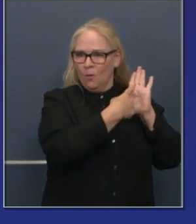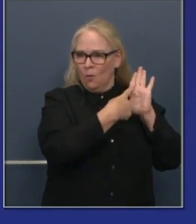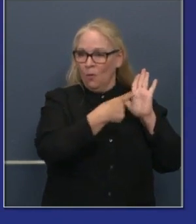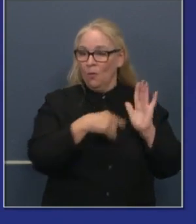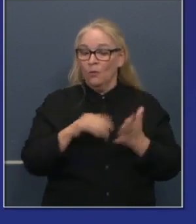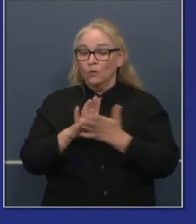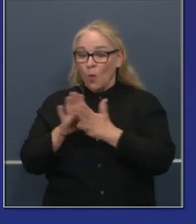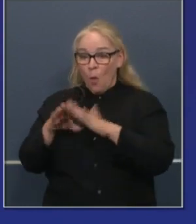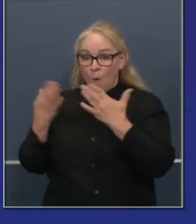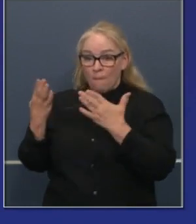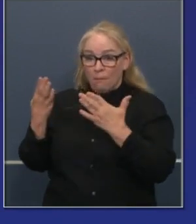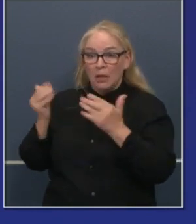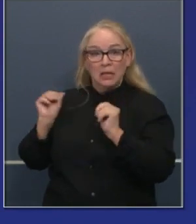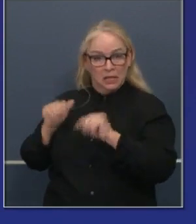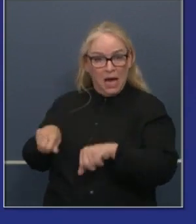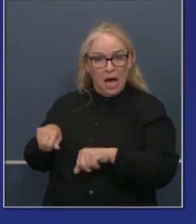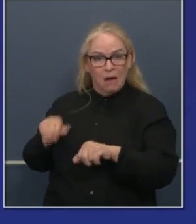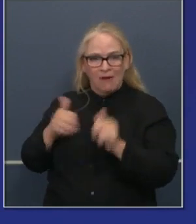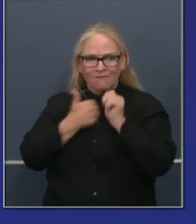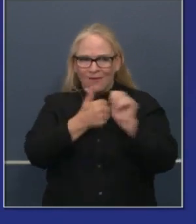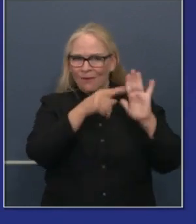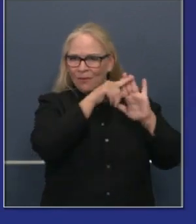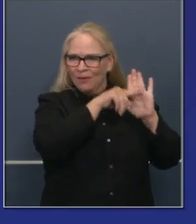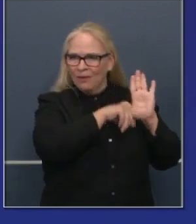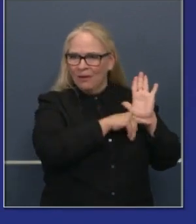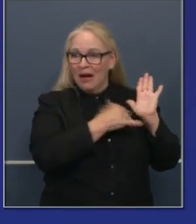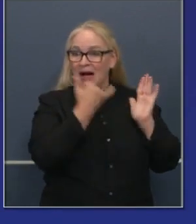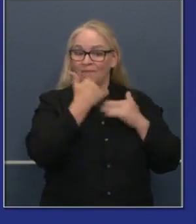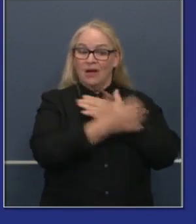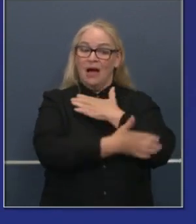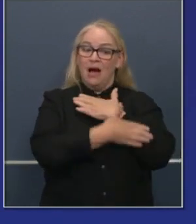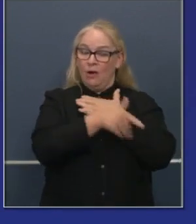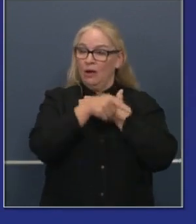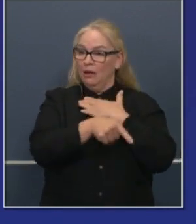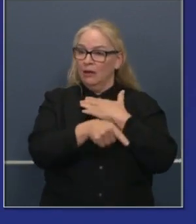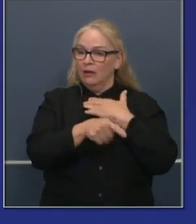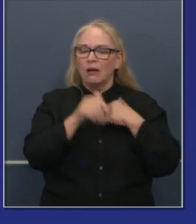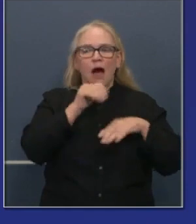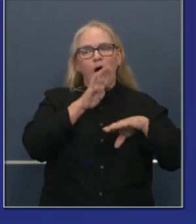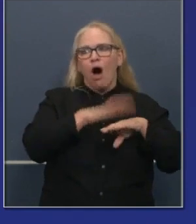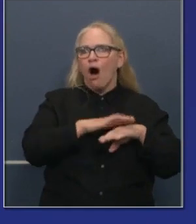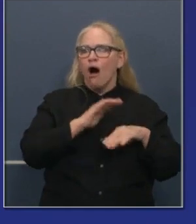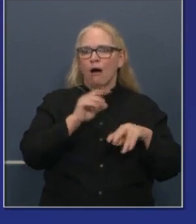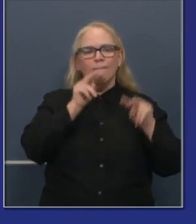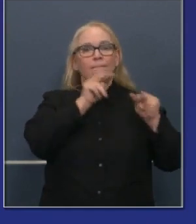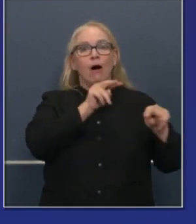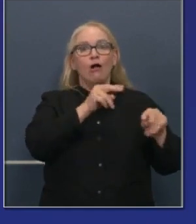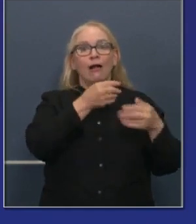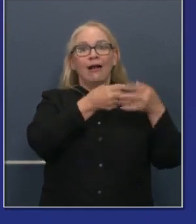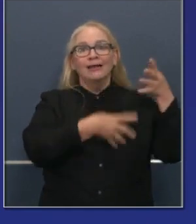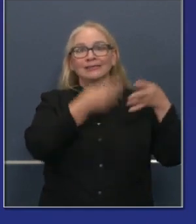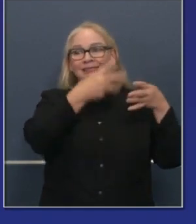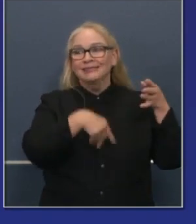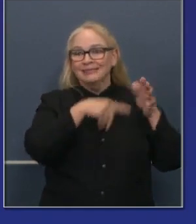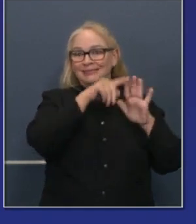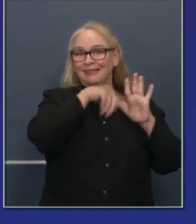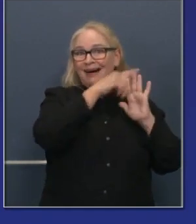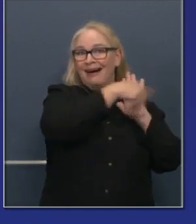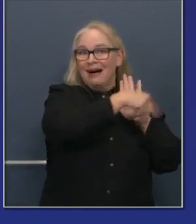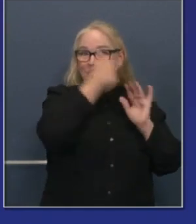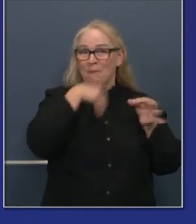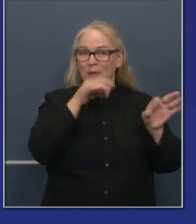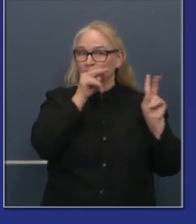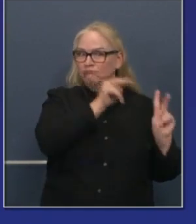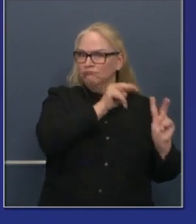education when the county that they're operating in has been off our monitoring list for 14 consecutive days.